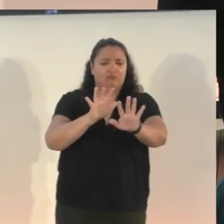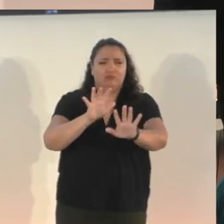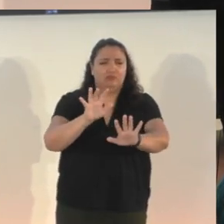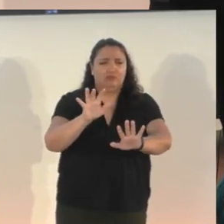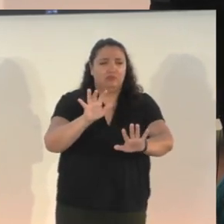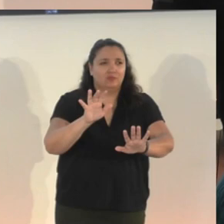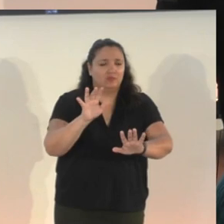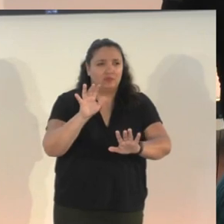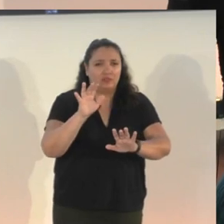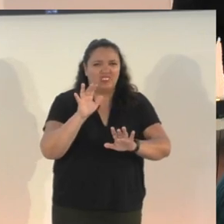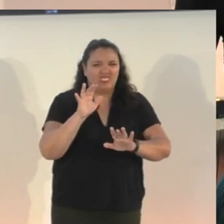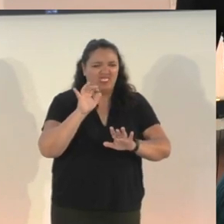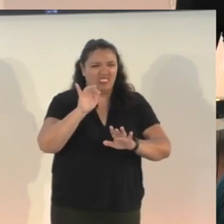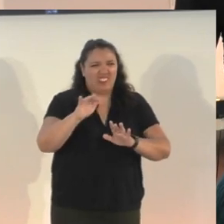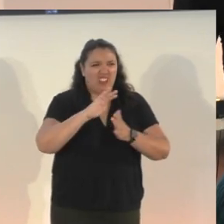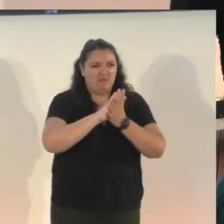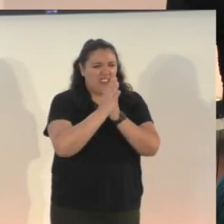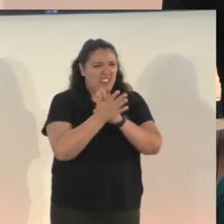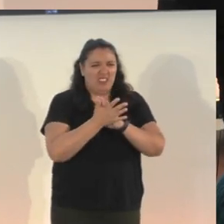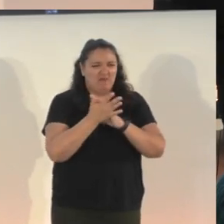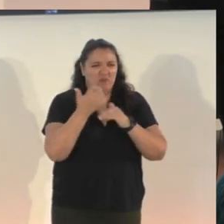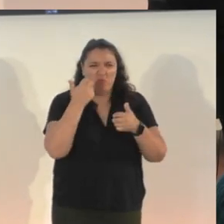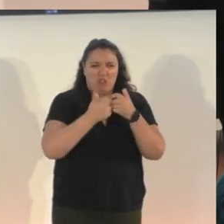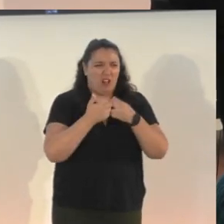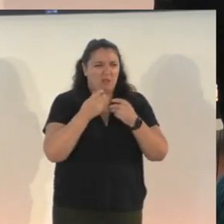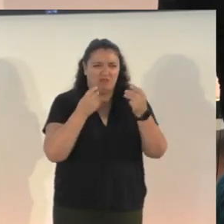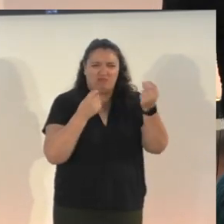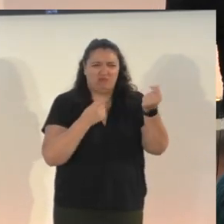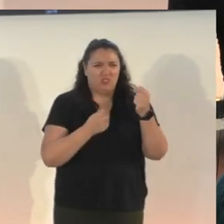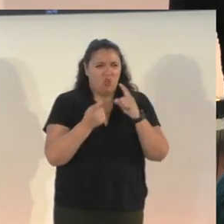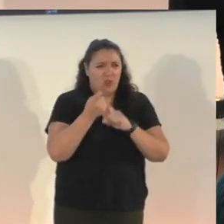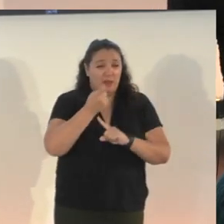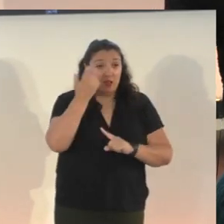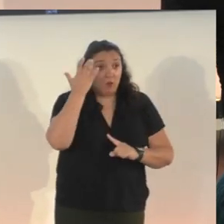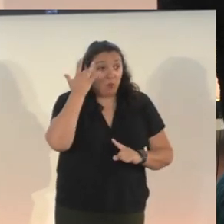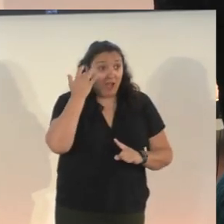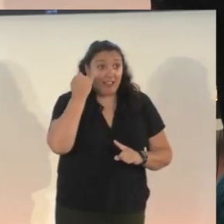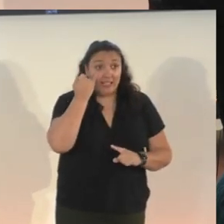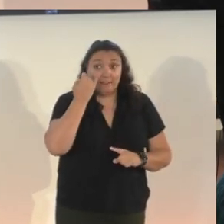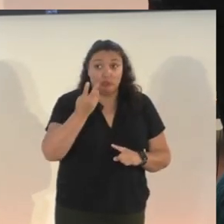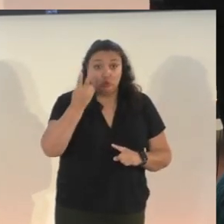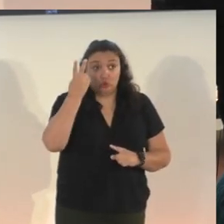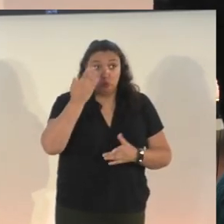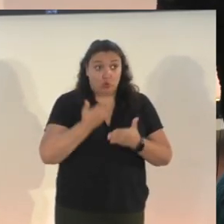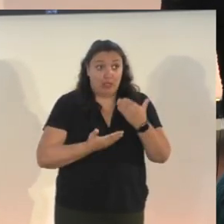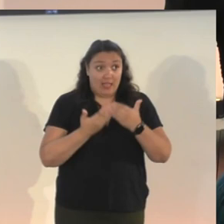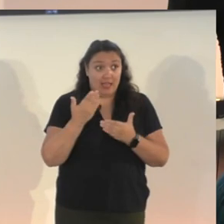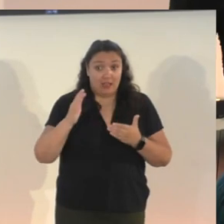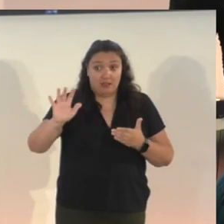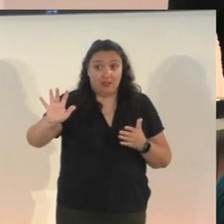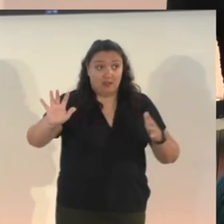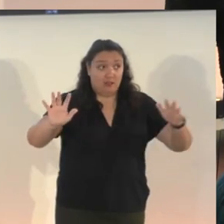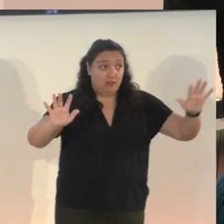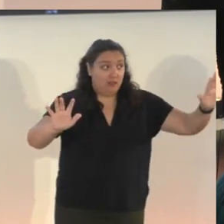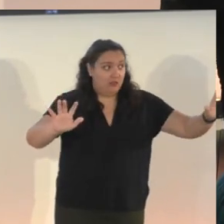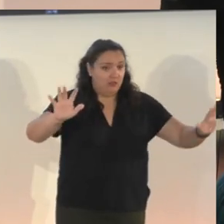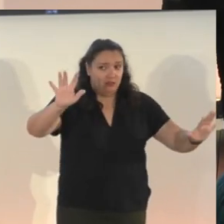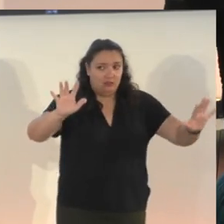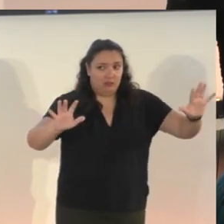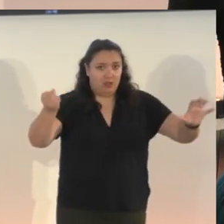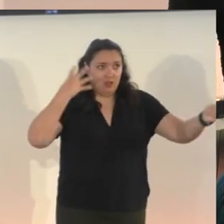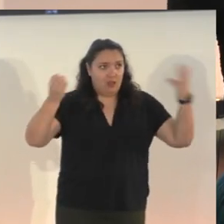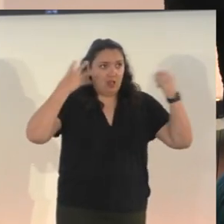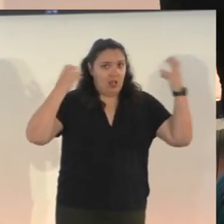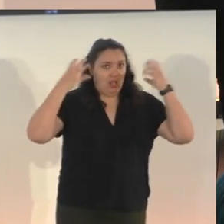became apparent as a problem because when you have two hands and both things are trying to talk to you simultaneously